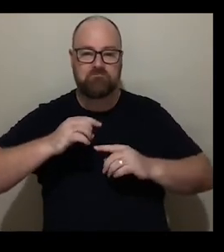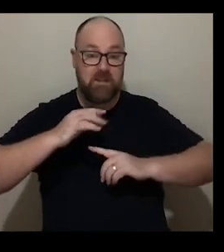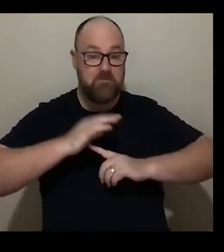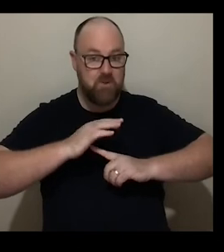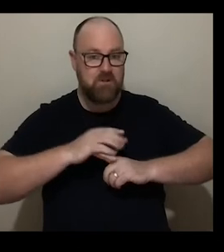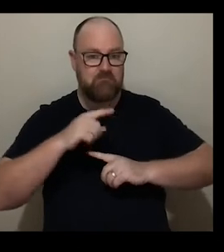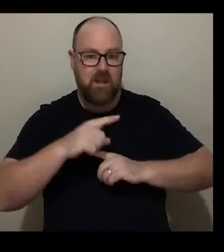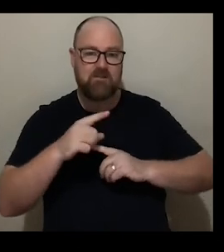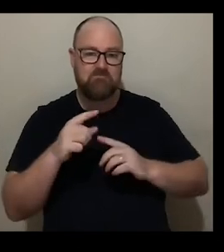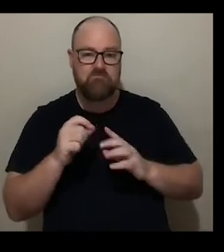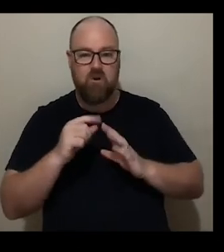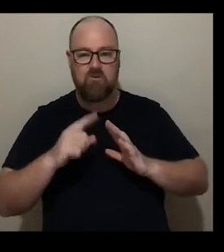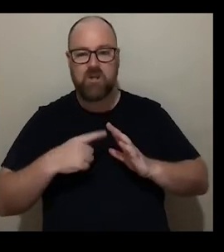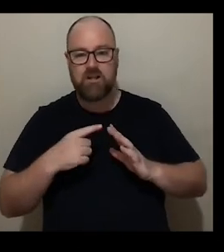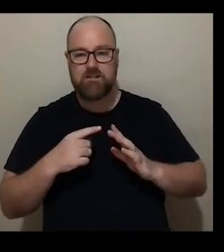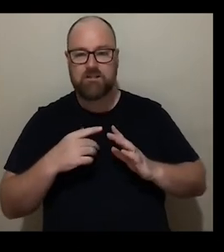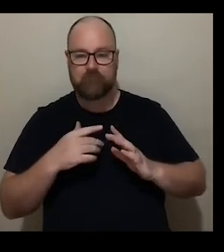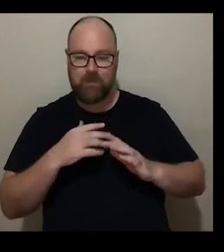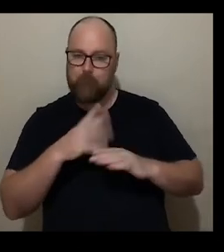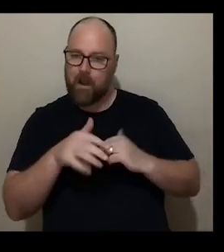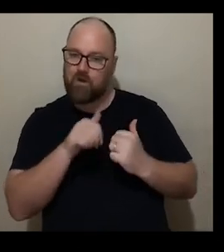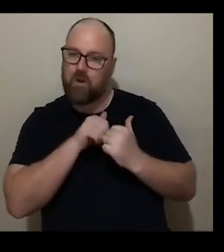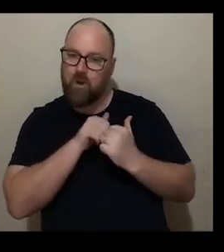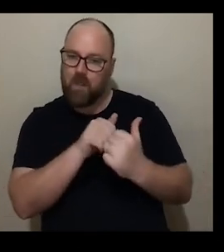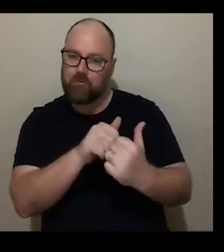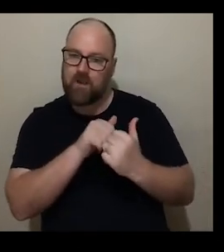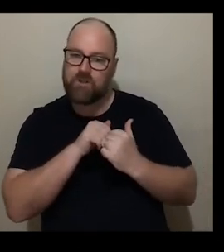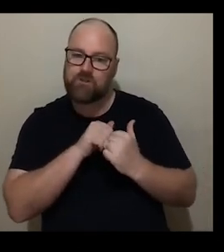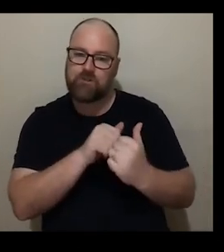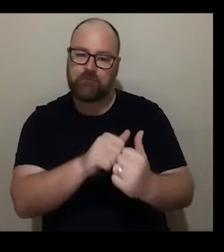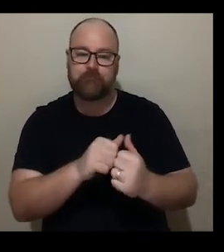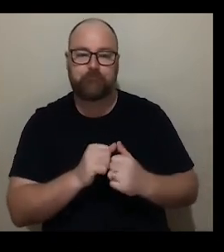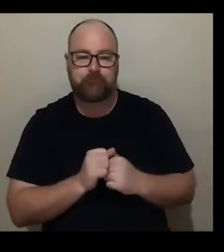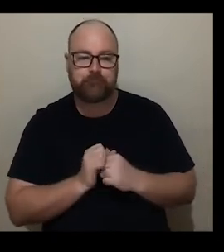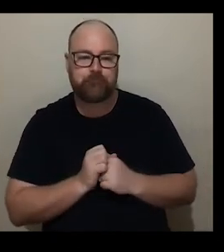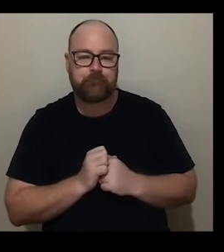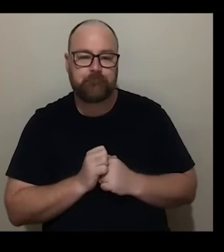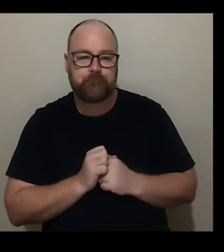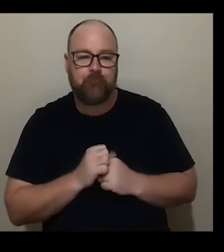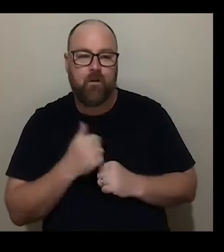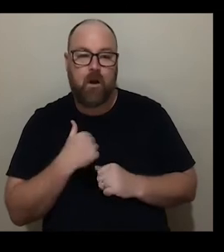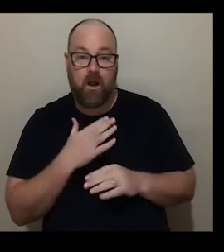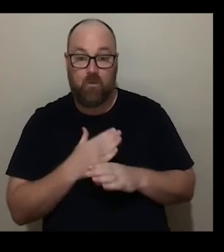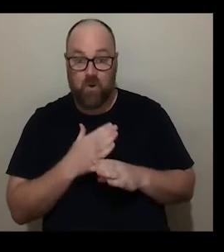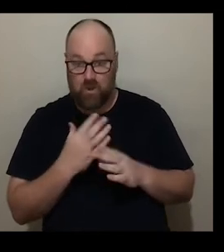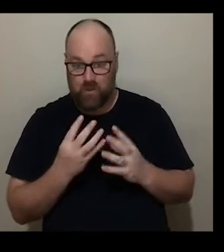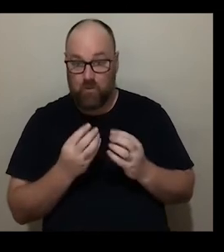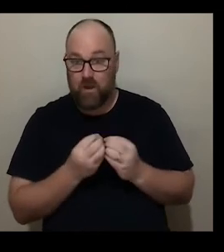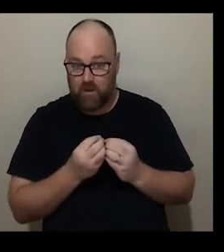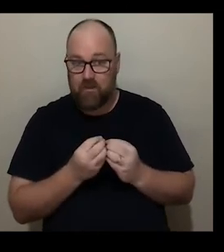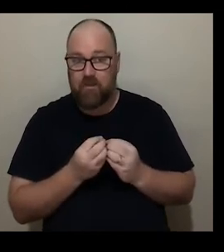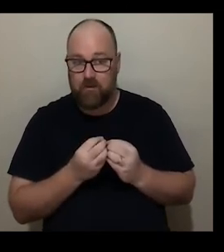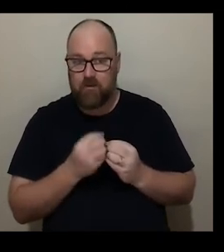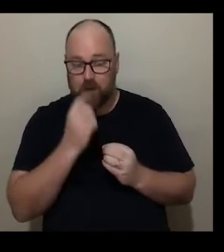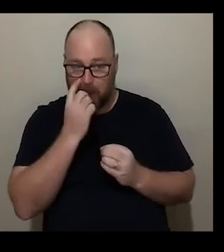is very much uh about collaboration um and and i worked with um